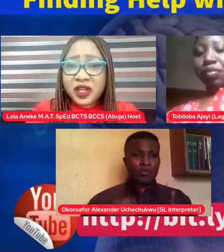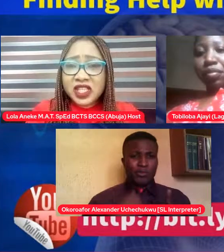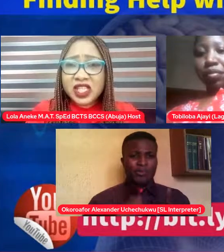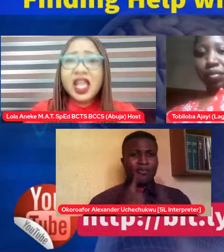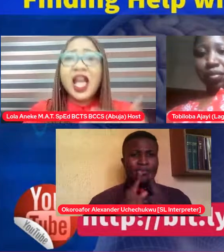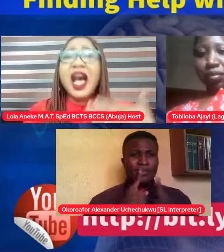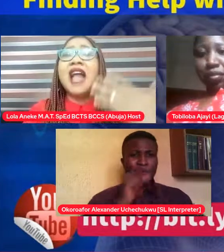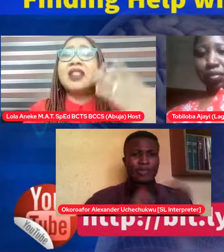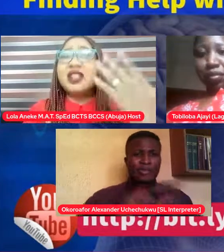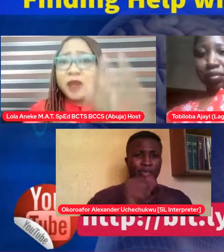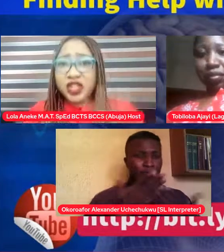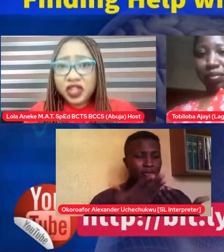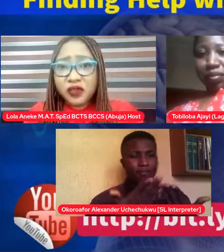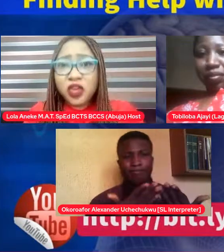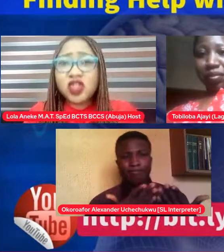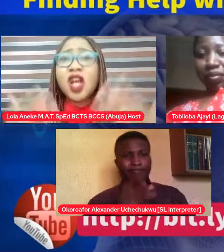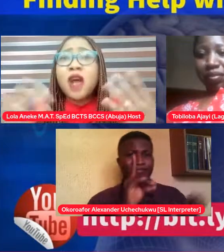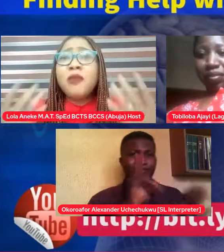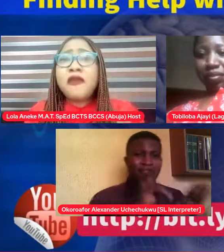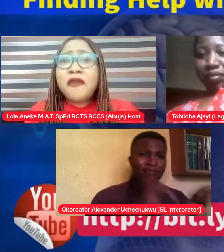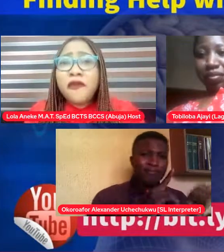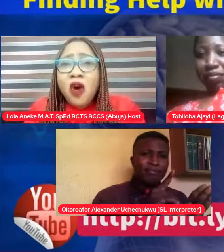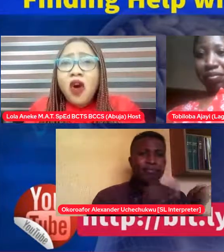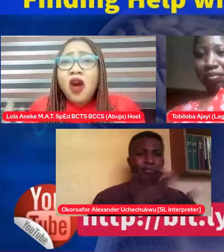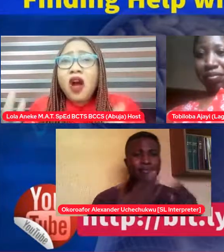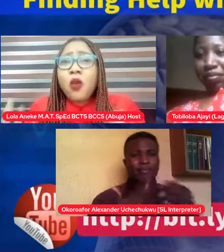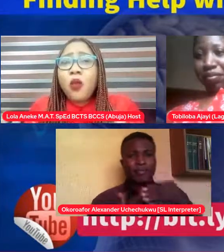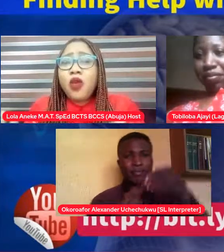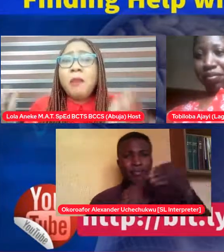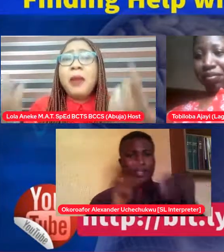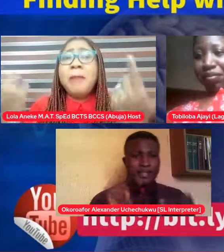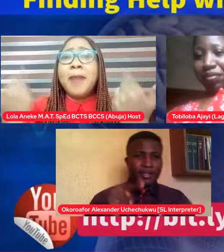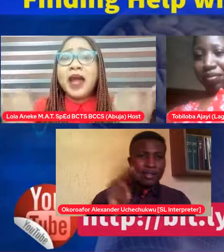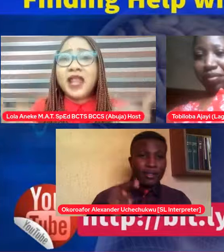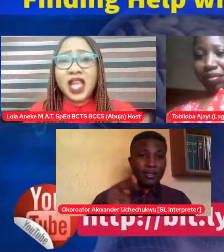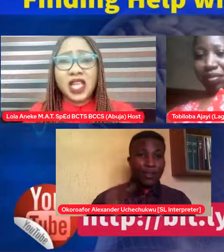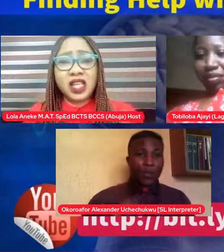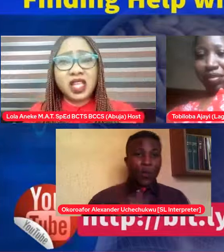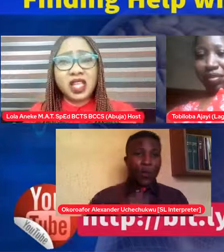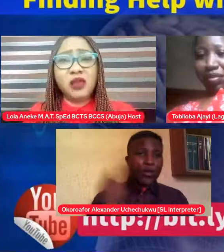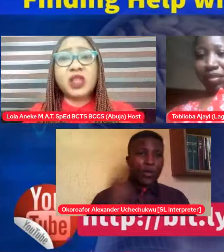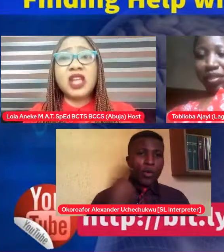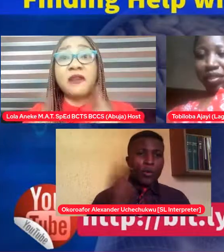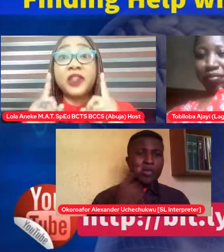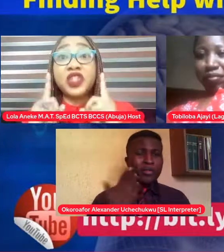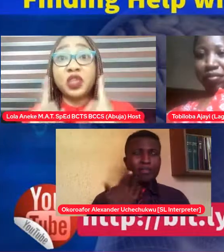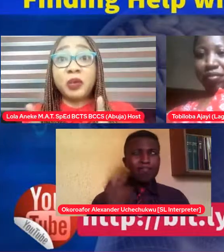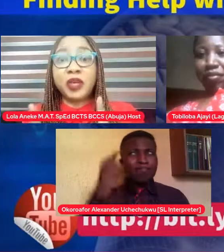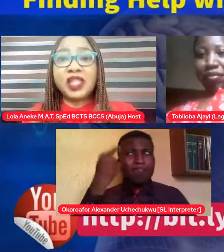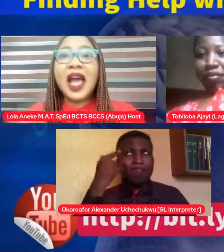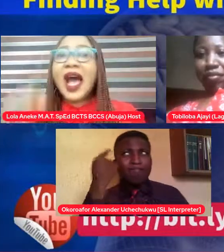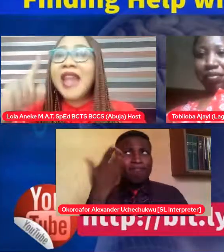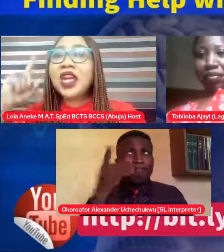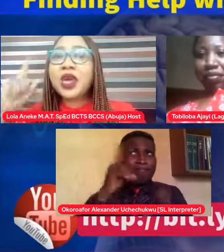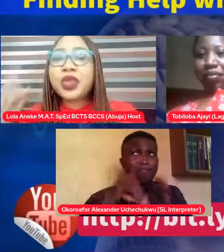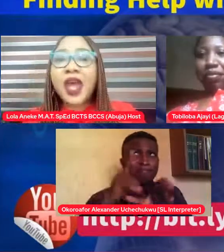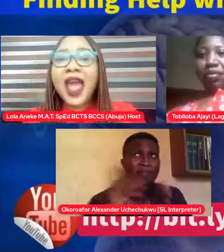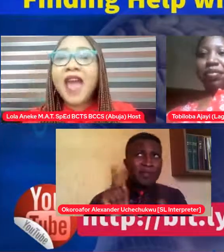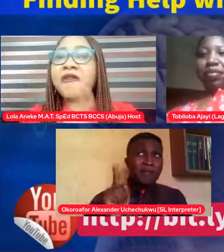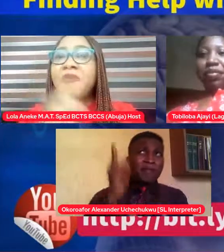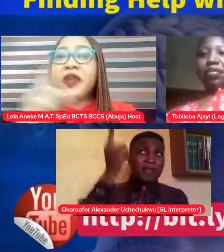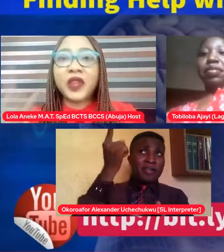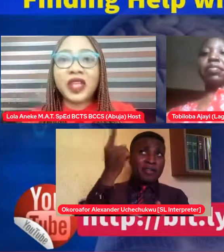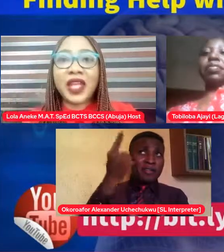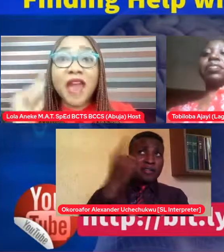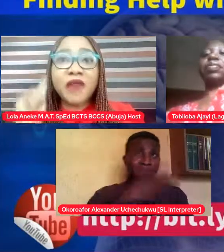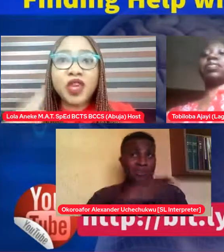disability first and the special needs first before we remember that these individuals are first human beings and they go through